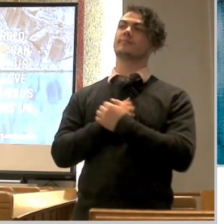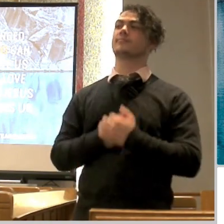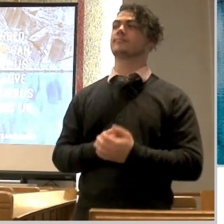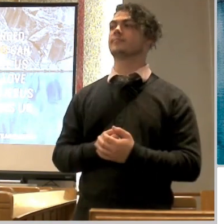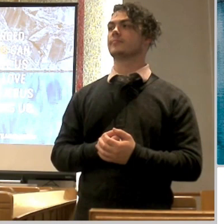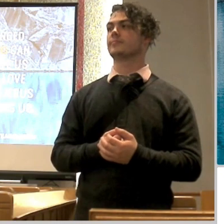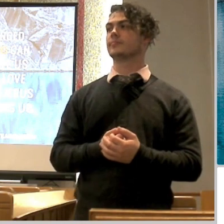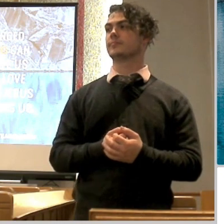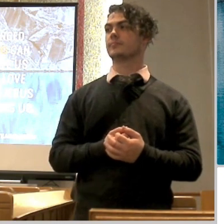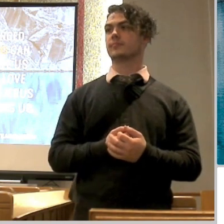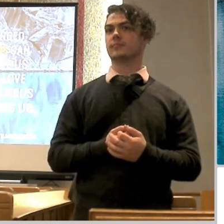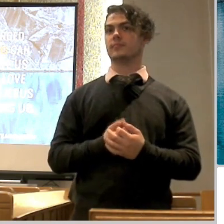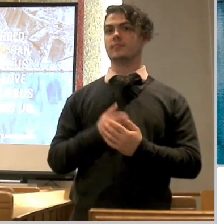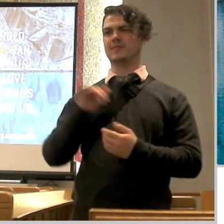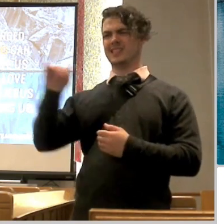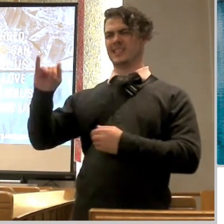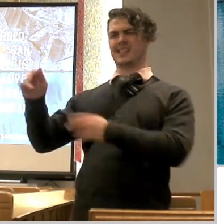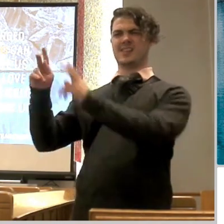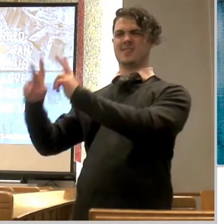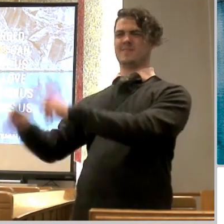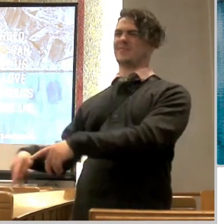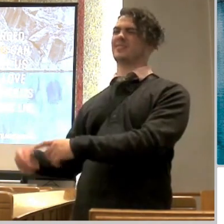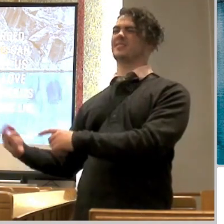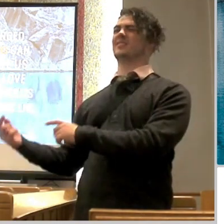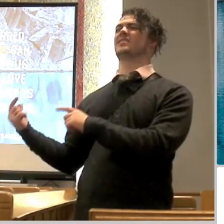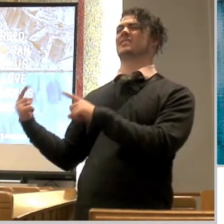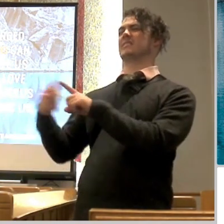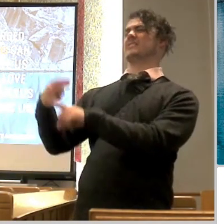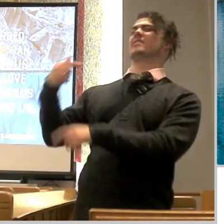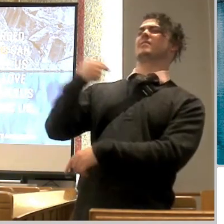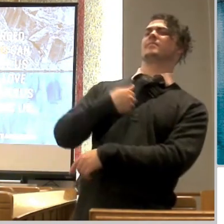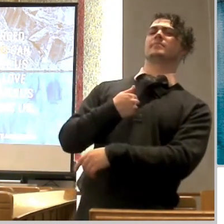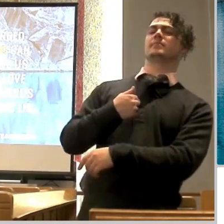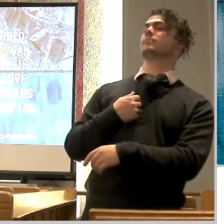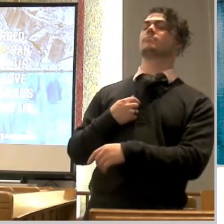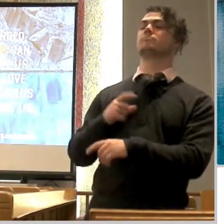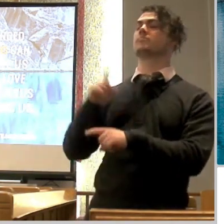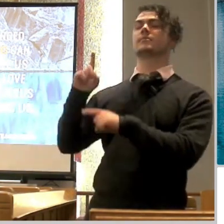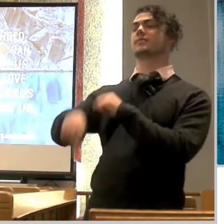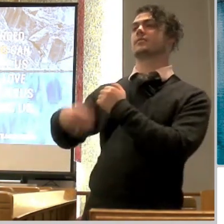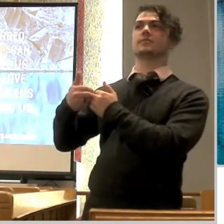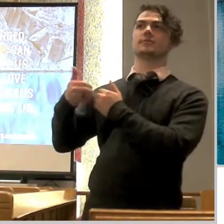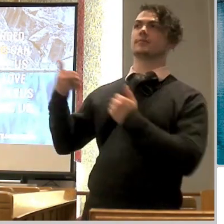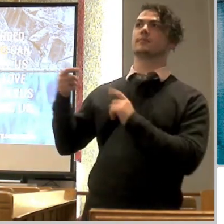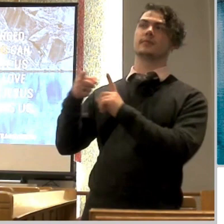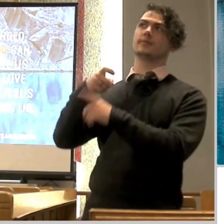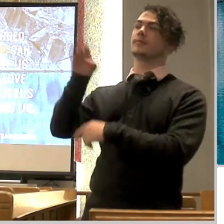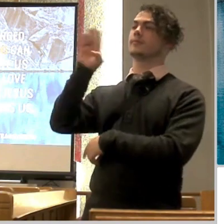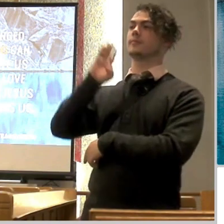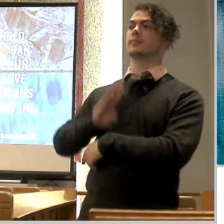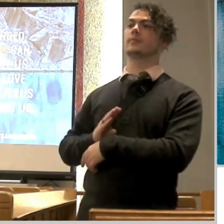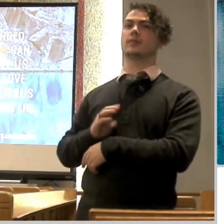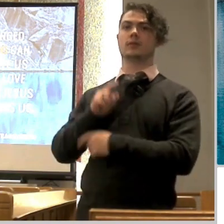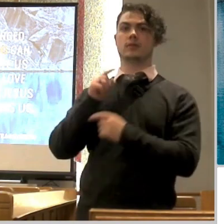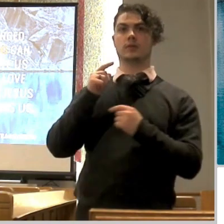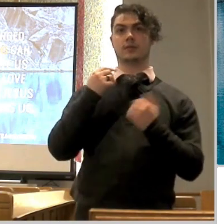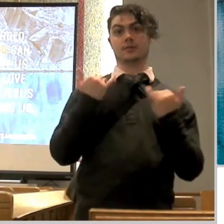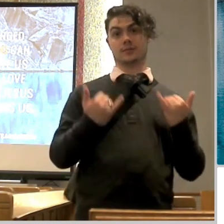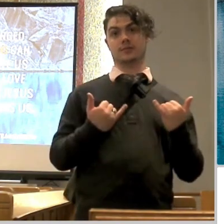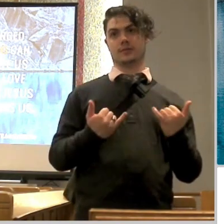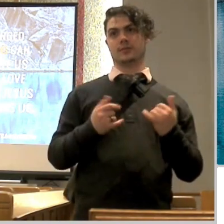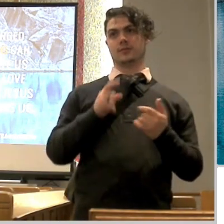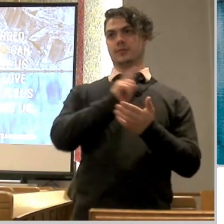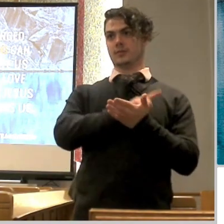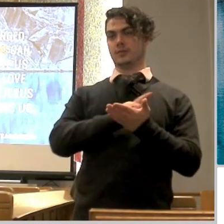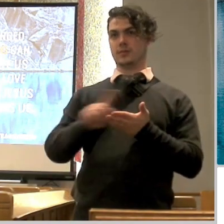person next to you says about you cannot separate you from the love of god what you got on your final exam i know finals